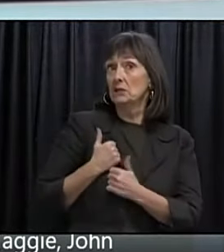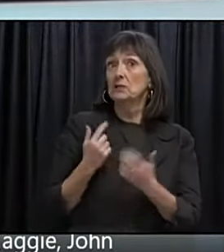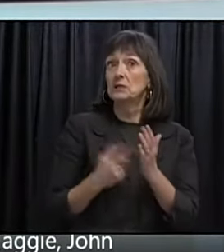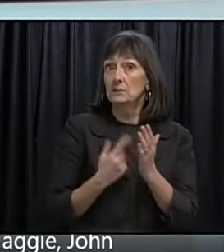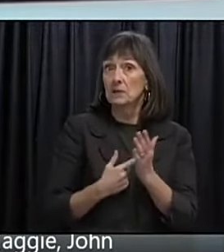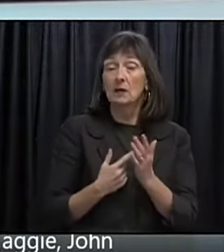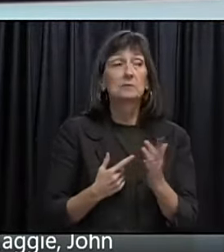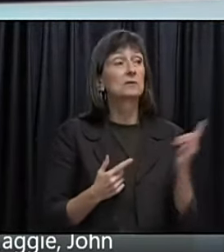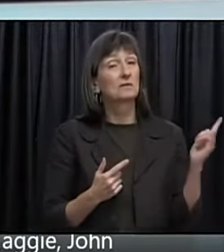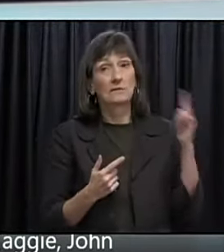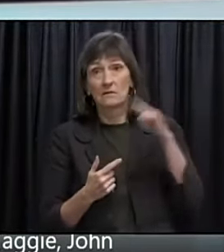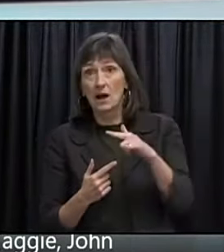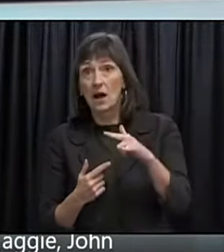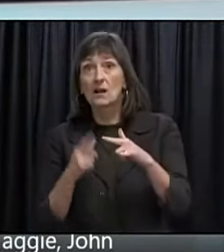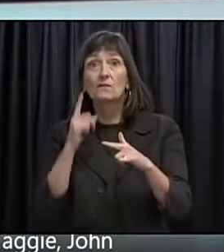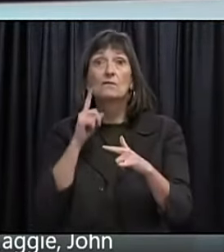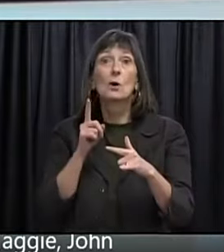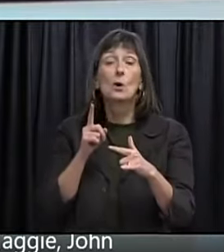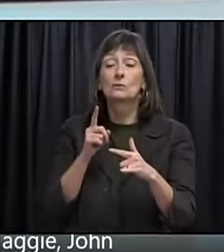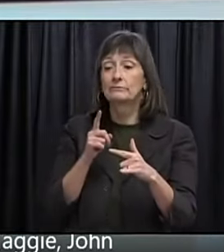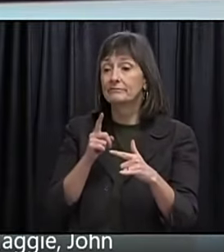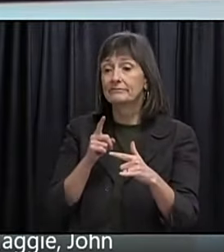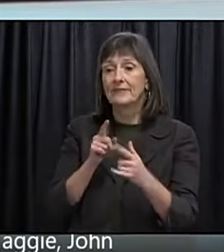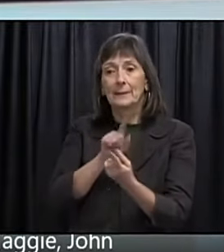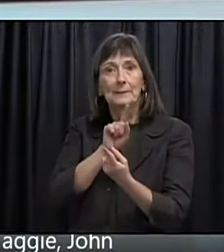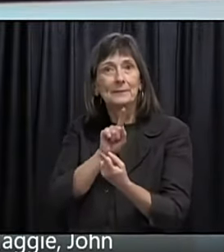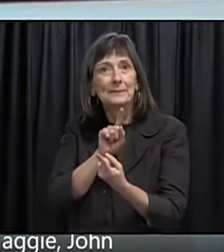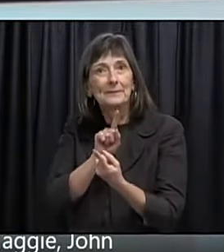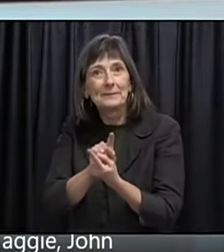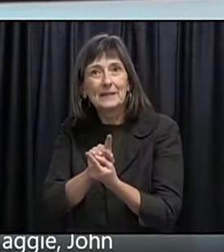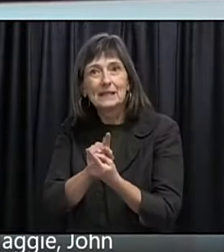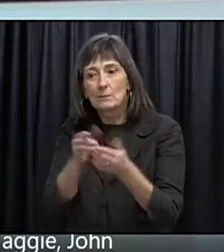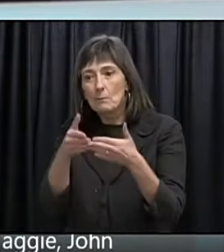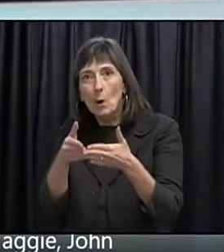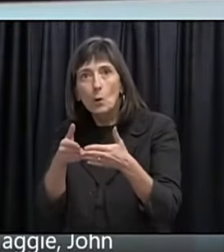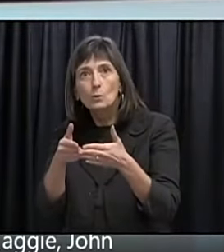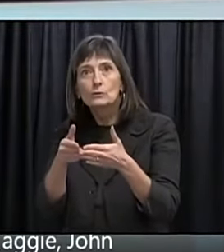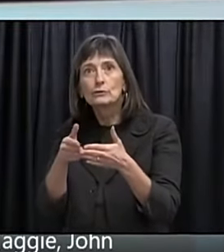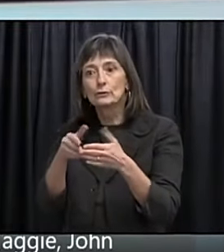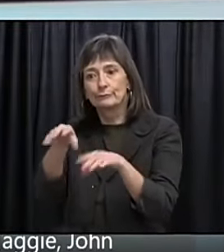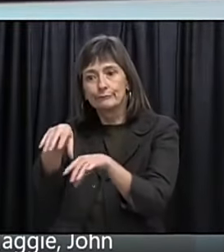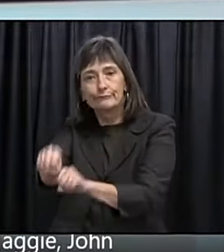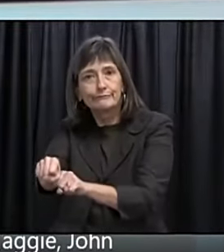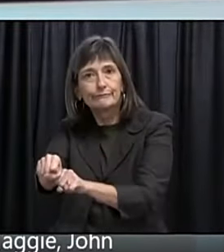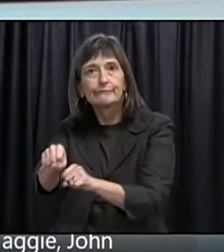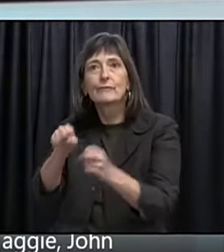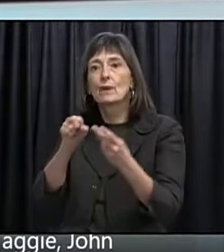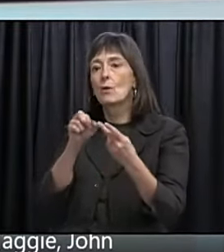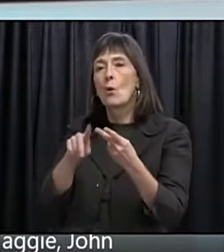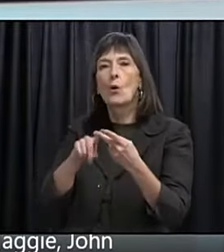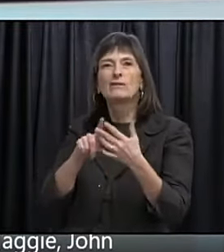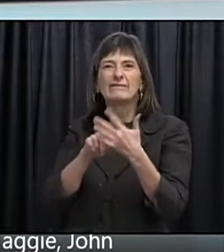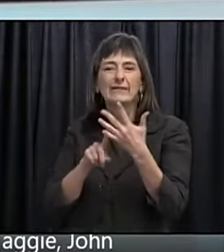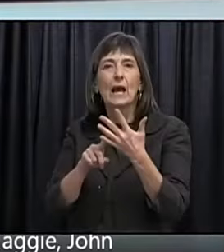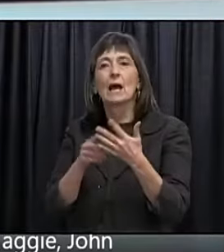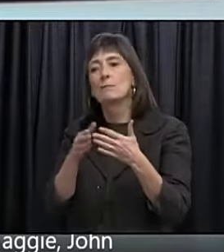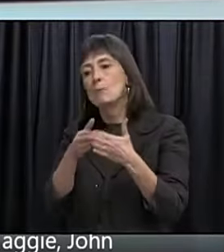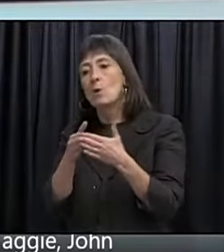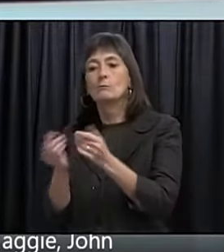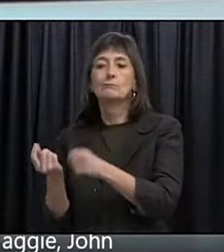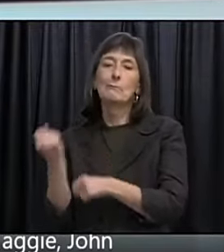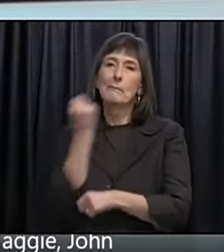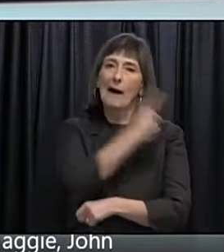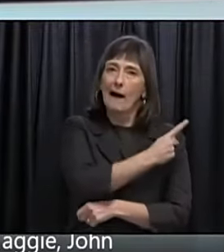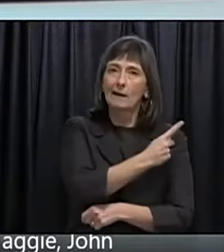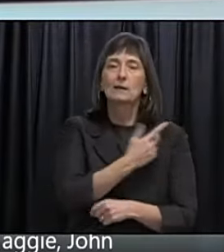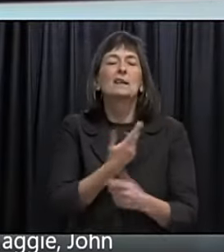Come to collect. Vessels. Or meat. Vessels. That would. Also. Be regarded. As not. Newfoundland.